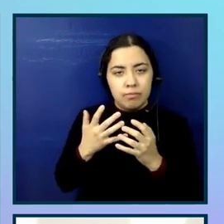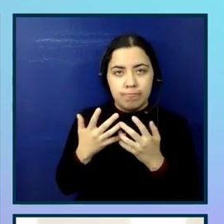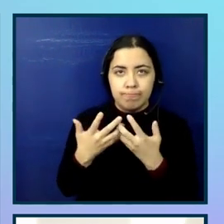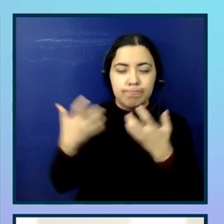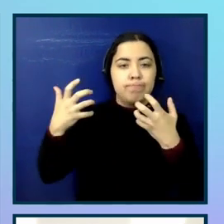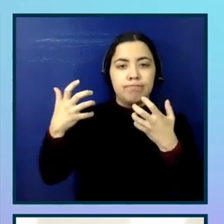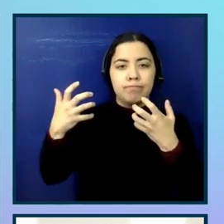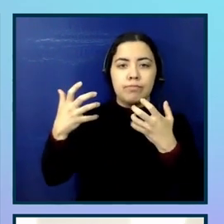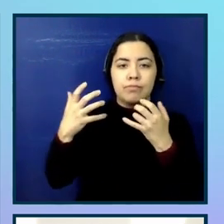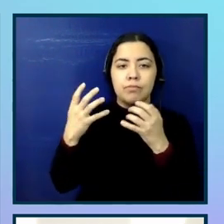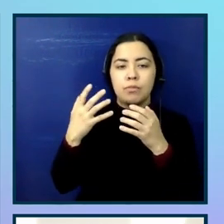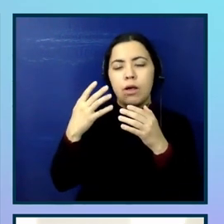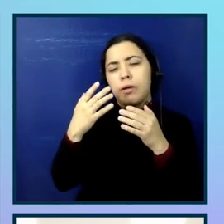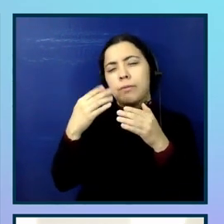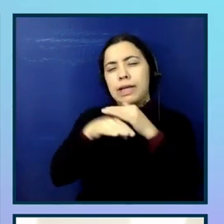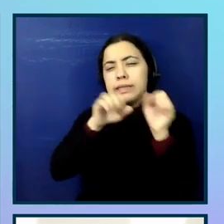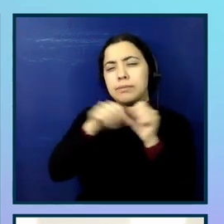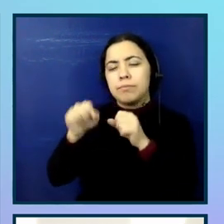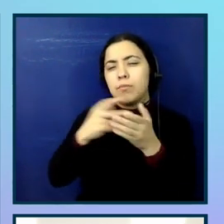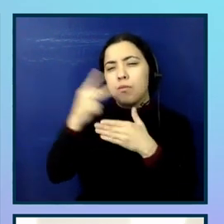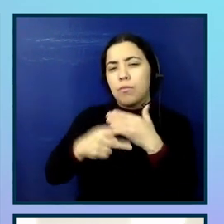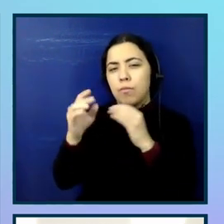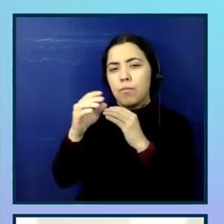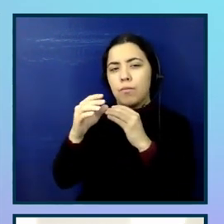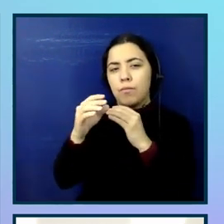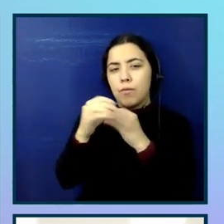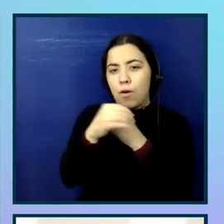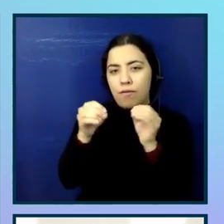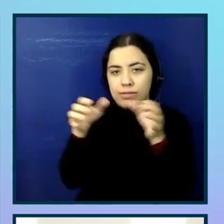excuse me, I'm just going to skip these slides.